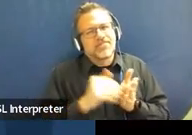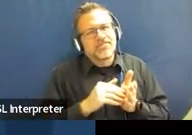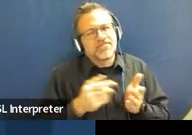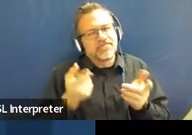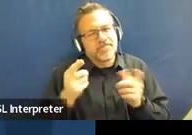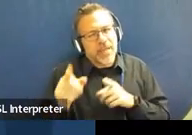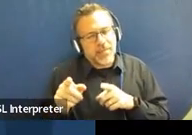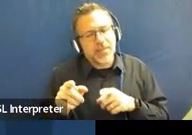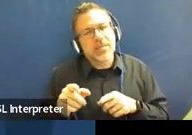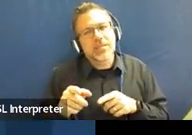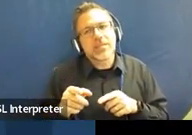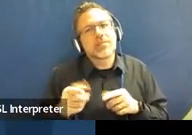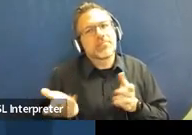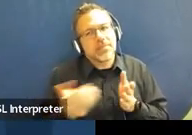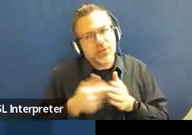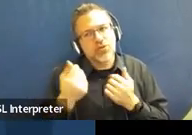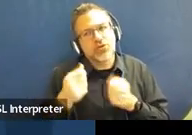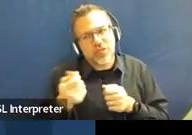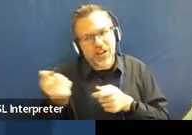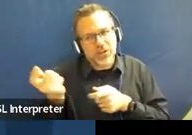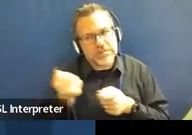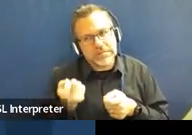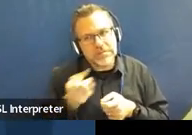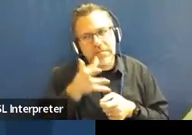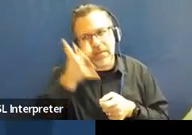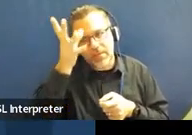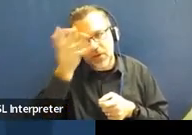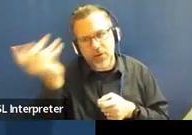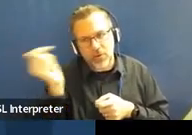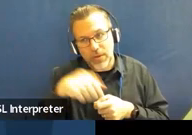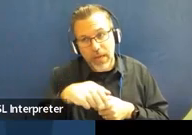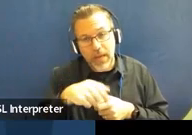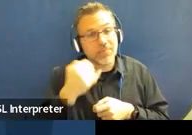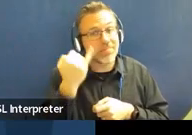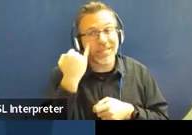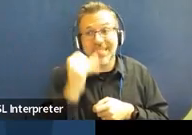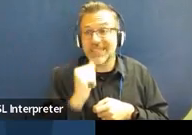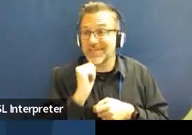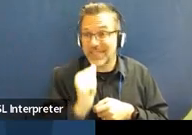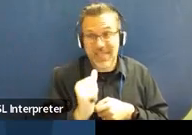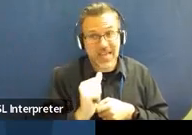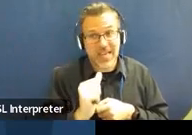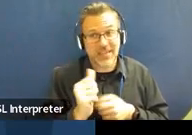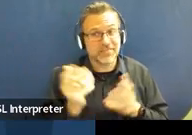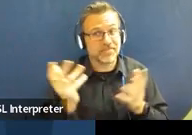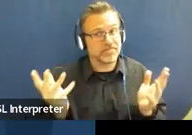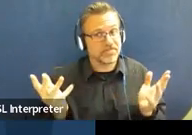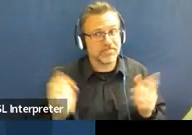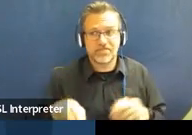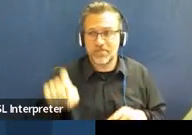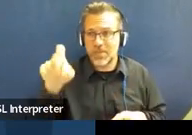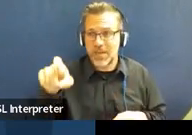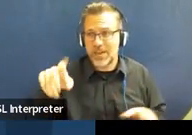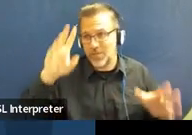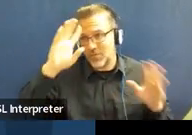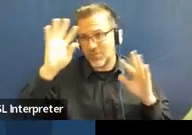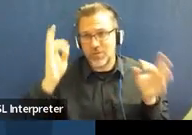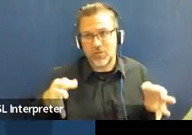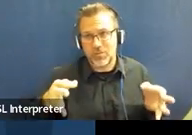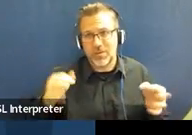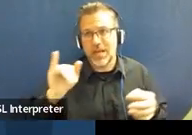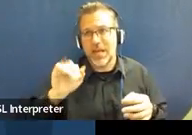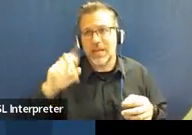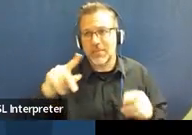work very hard to get the parent there. And if you can't, you know, you're, you're going to have to make that, you're going to have to make that determination as an IEP